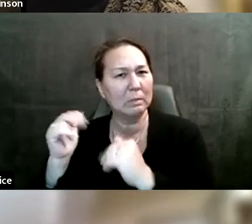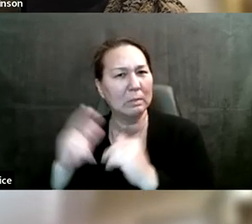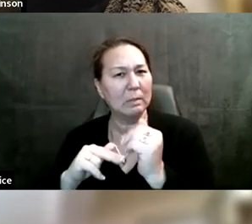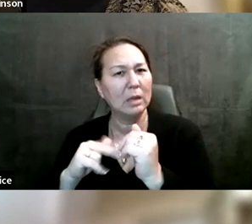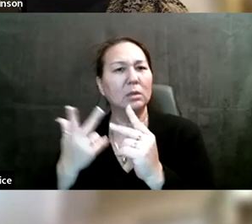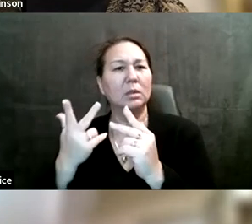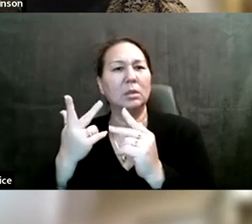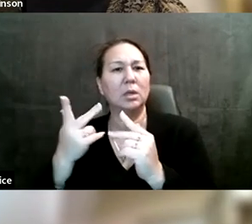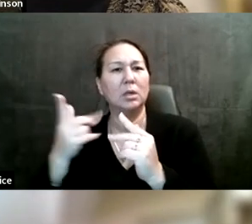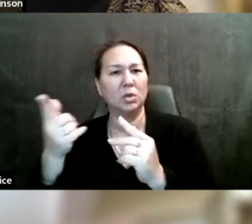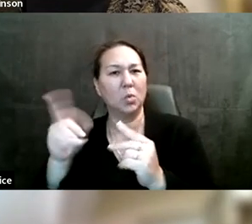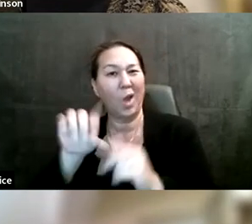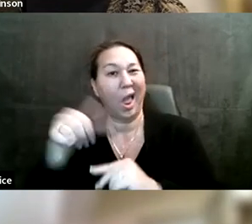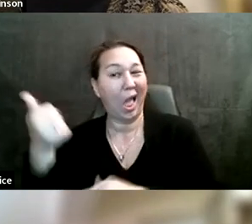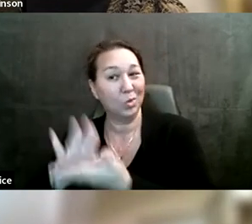body?